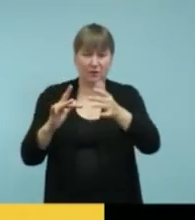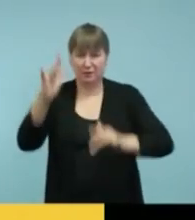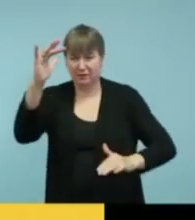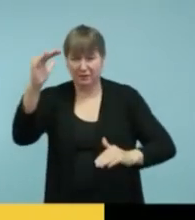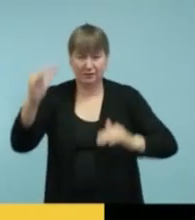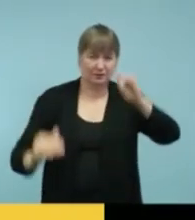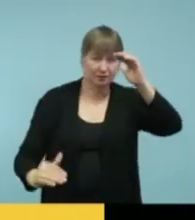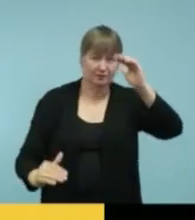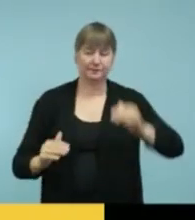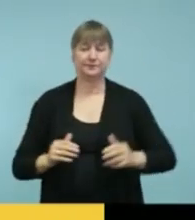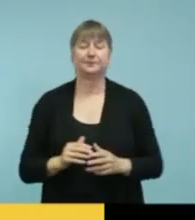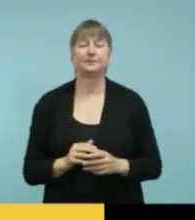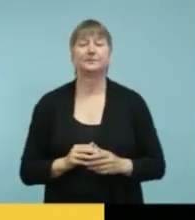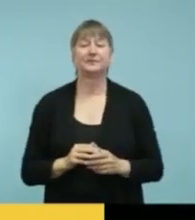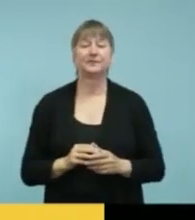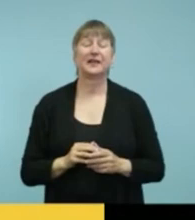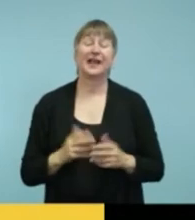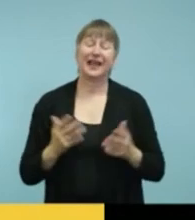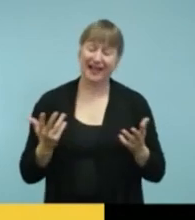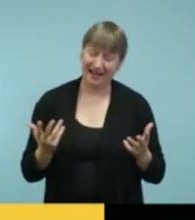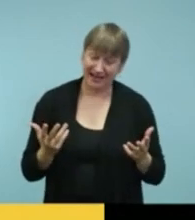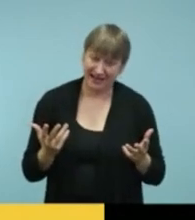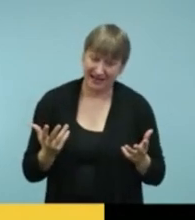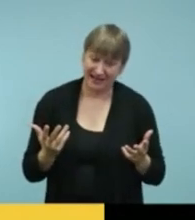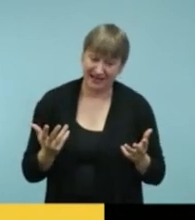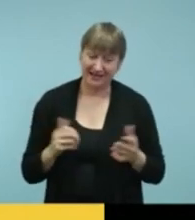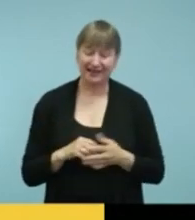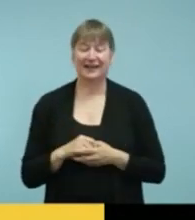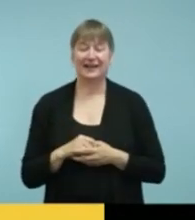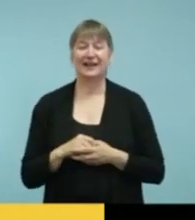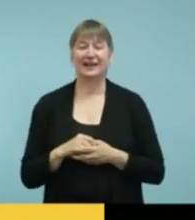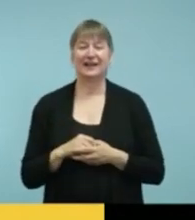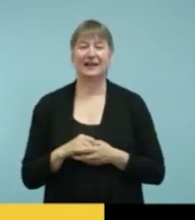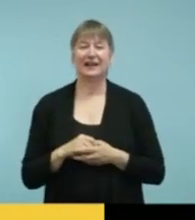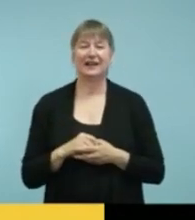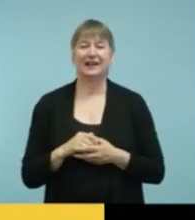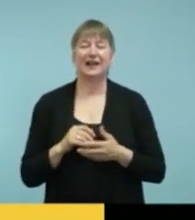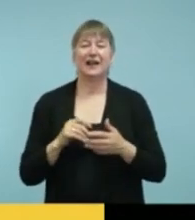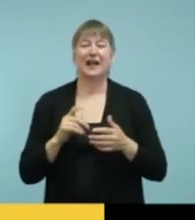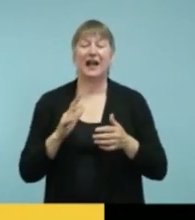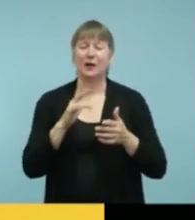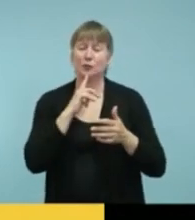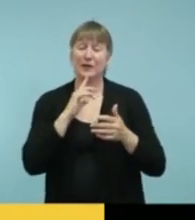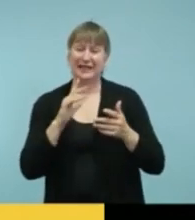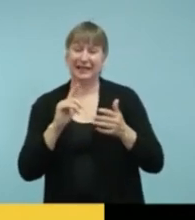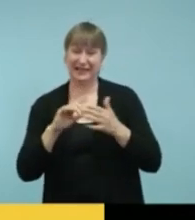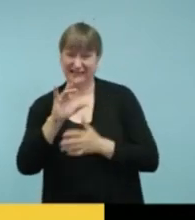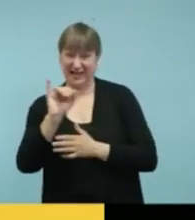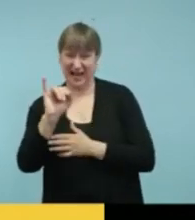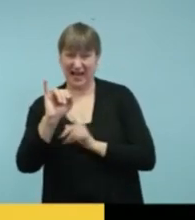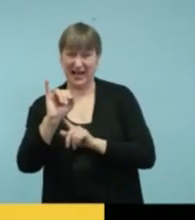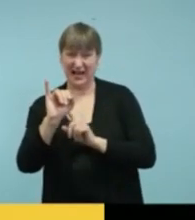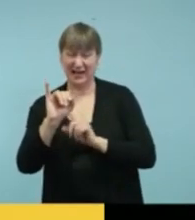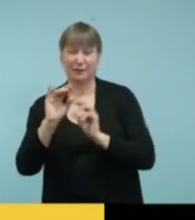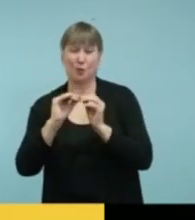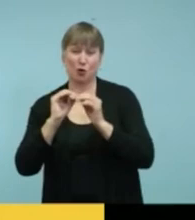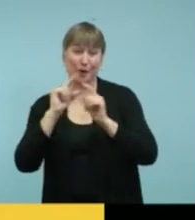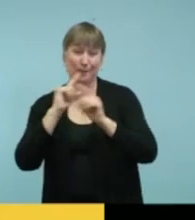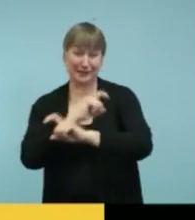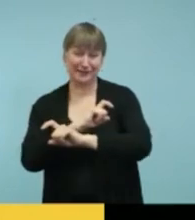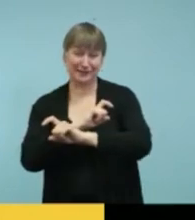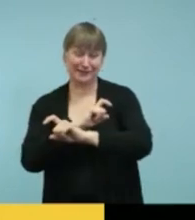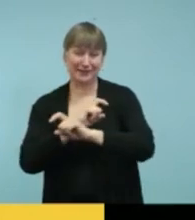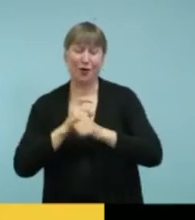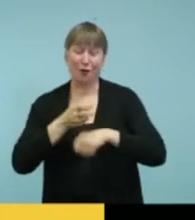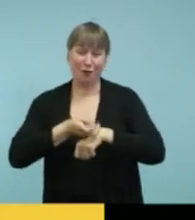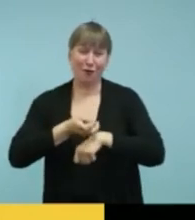And I think that is probably, um, more difficult for the cochlear implant systems, um, for cochlear, for advanced